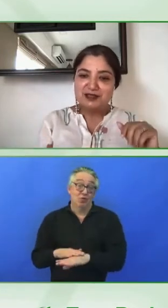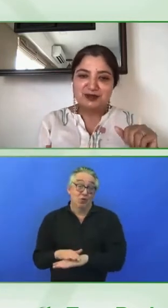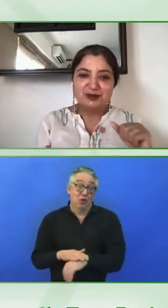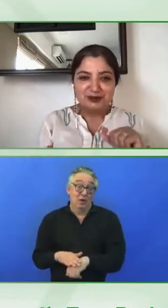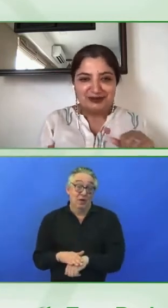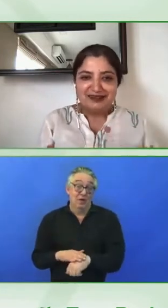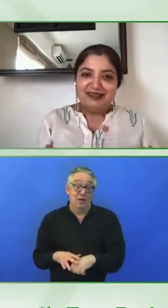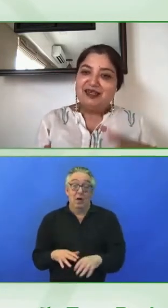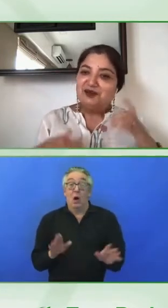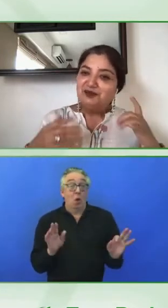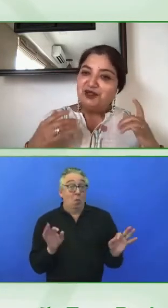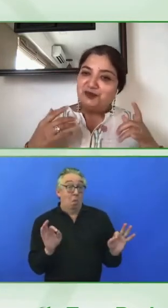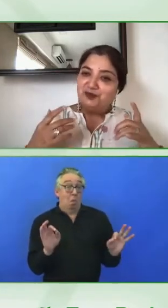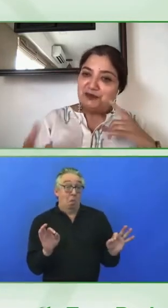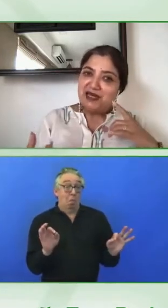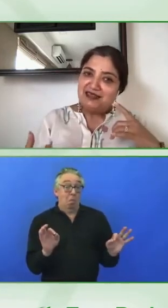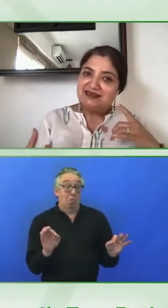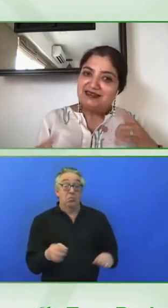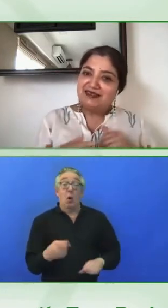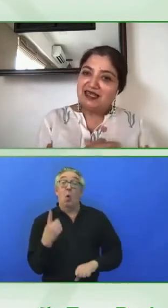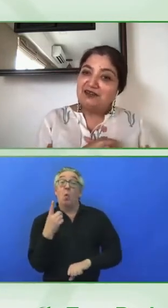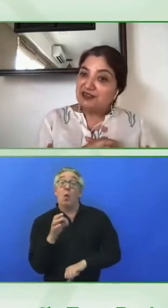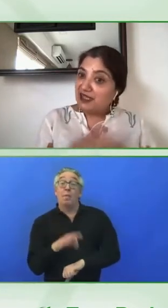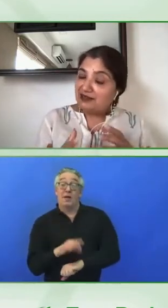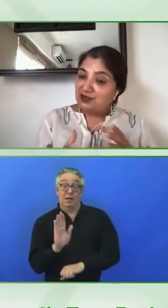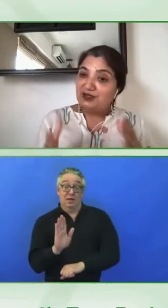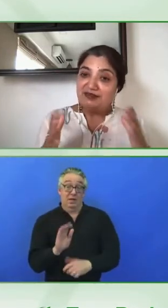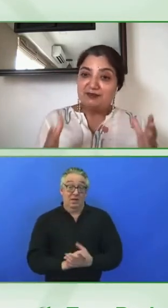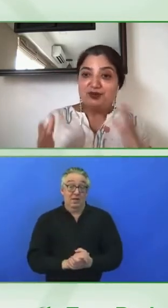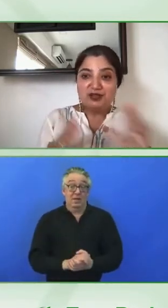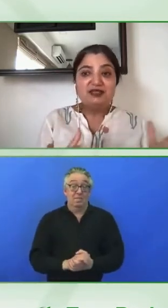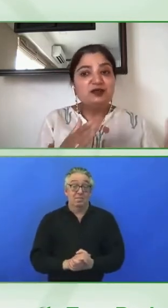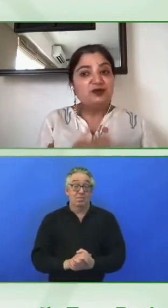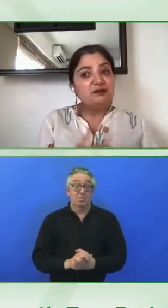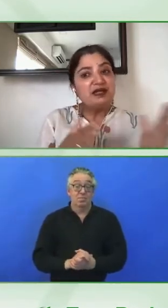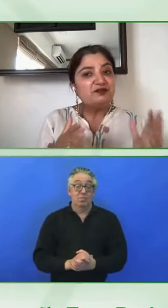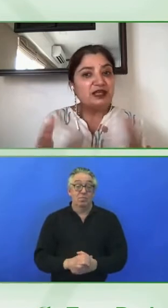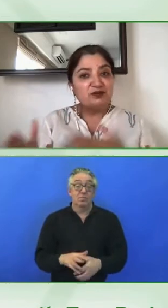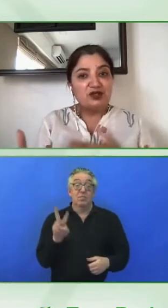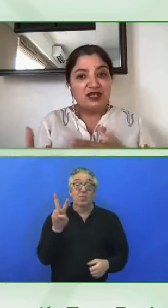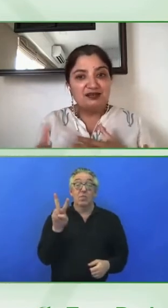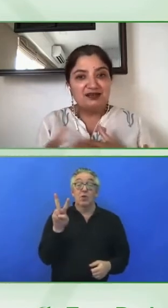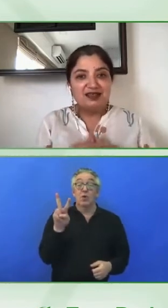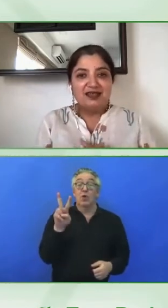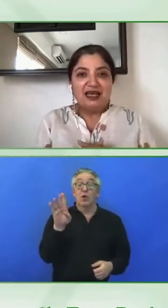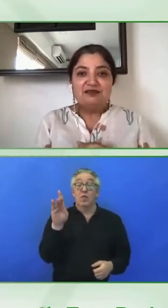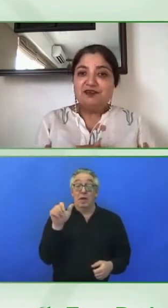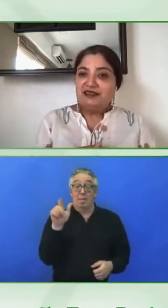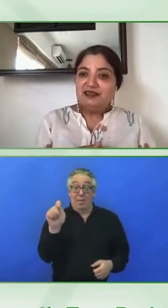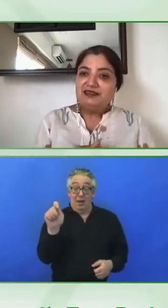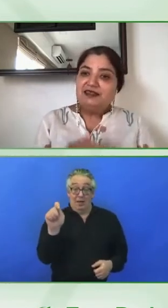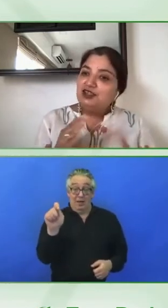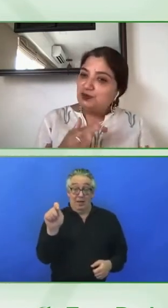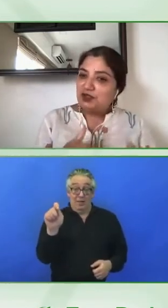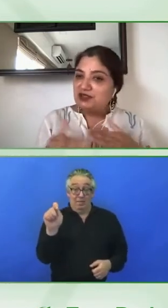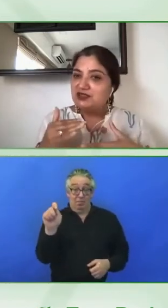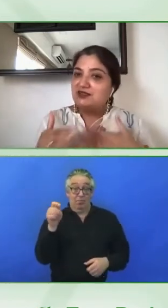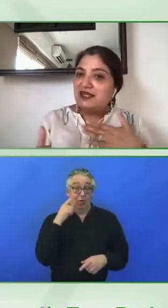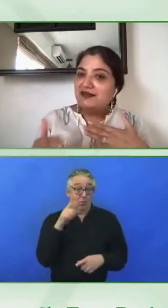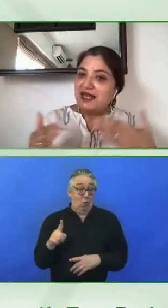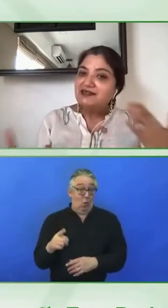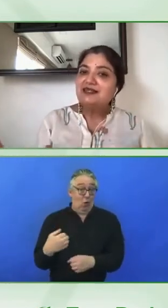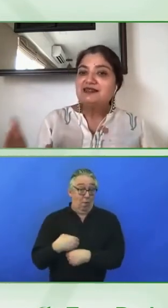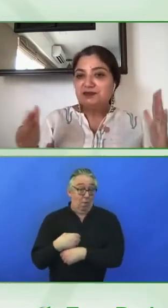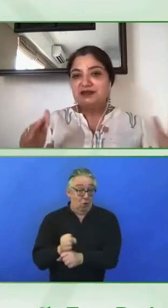exactly a minute to go. We've got VBAT after that, so let them create a VBAT for their product. And finally, they need to